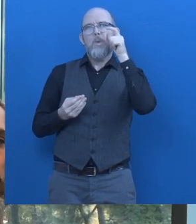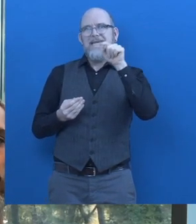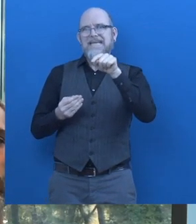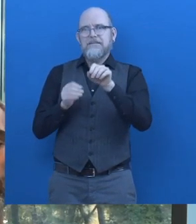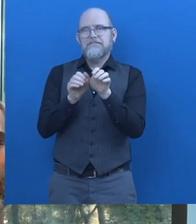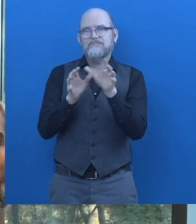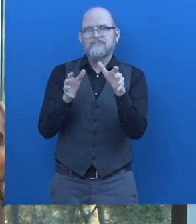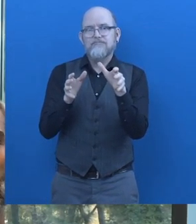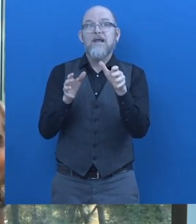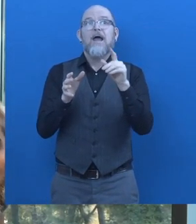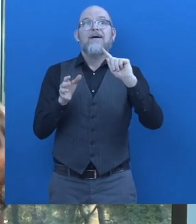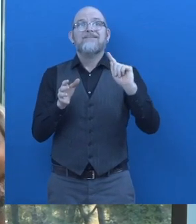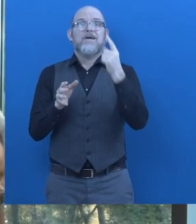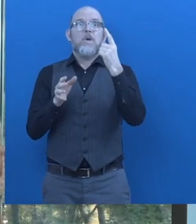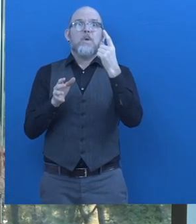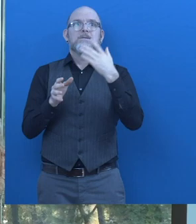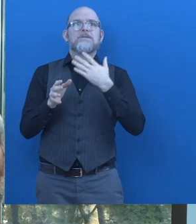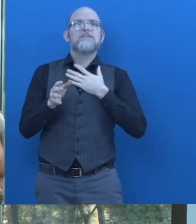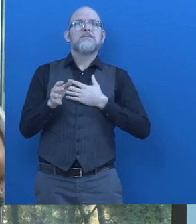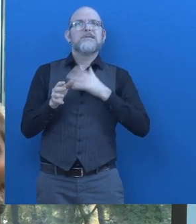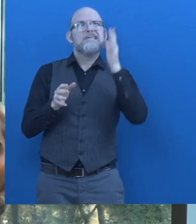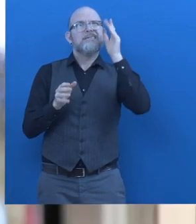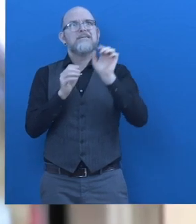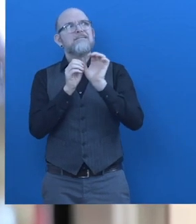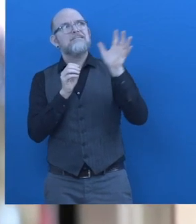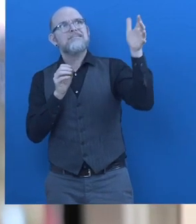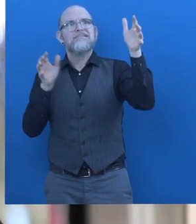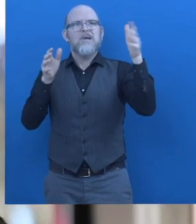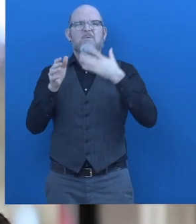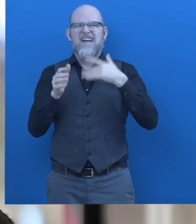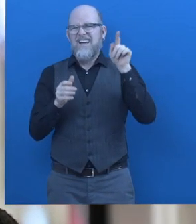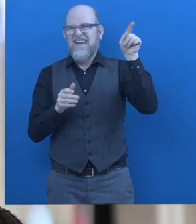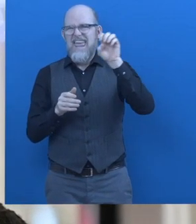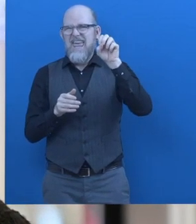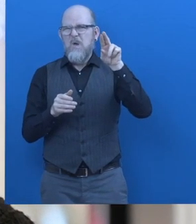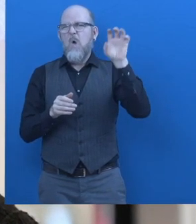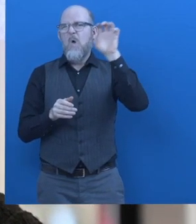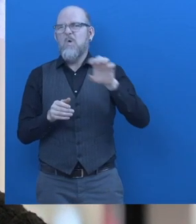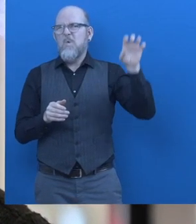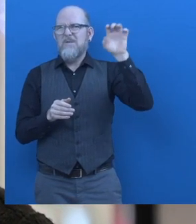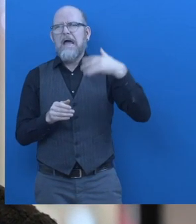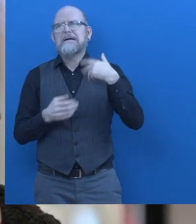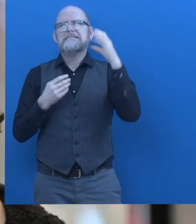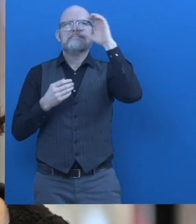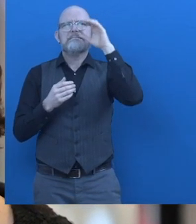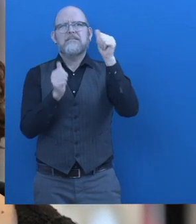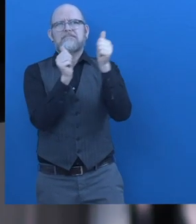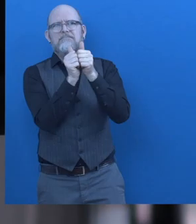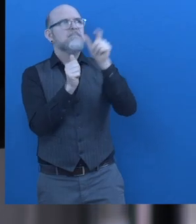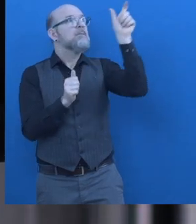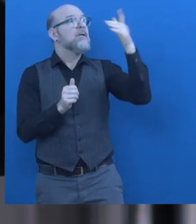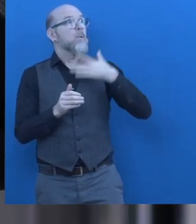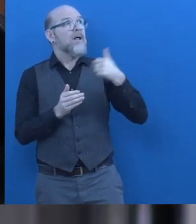priority is to expand it globally especially europe so we are looking for partners in those countries that can help us